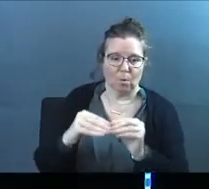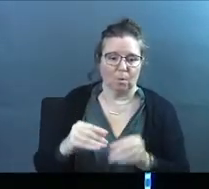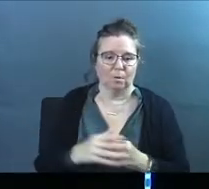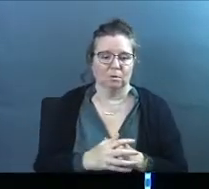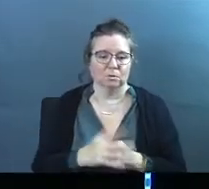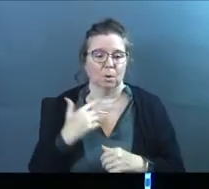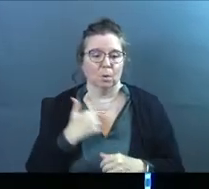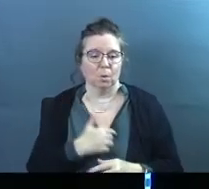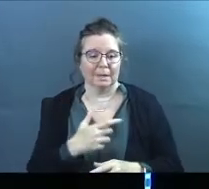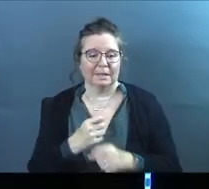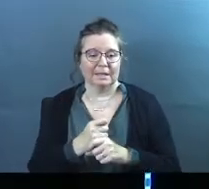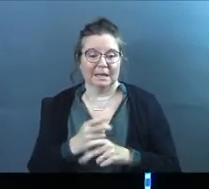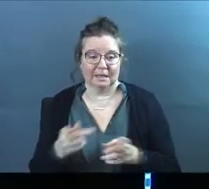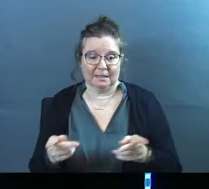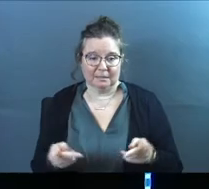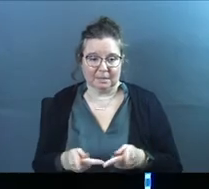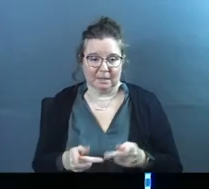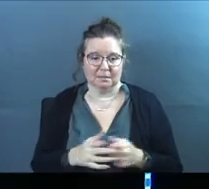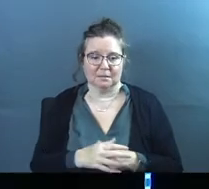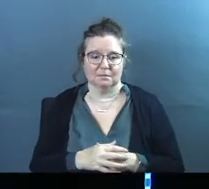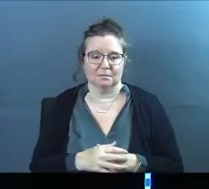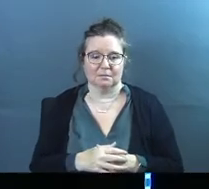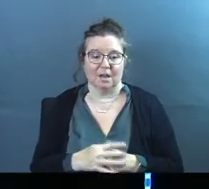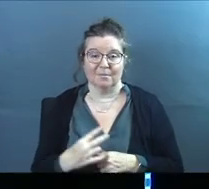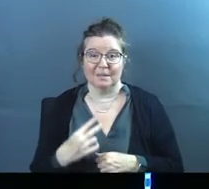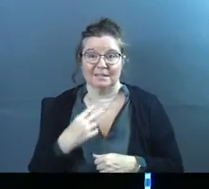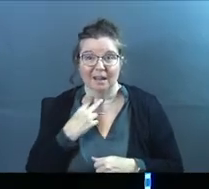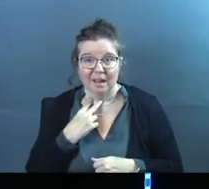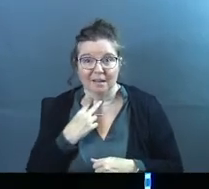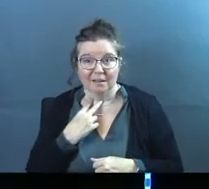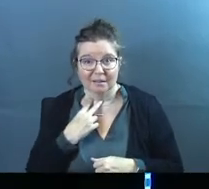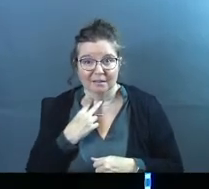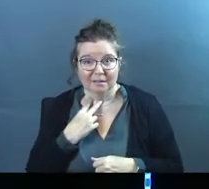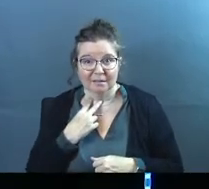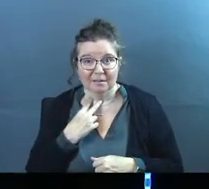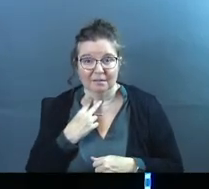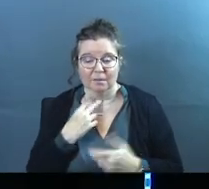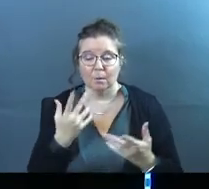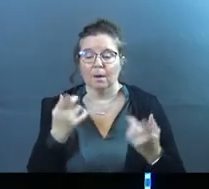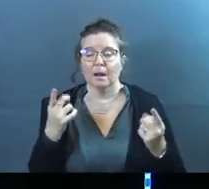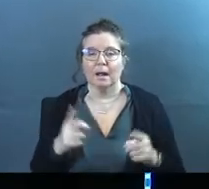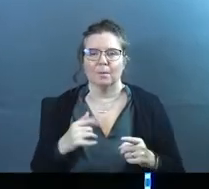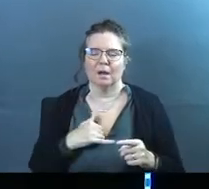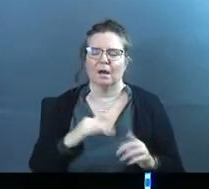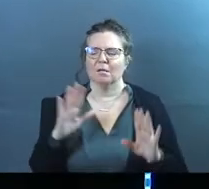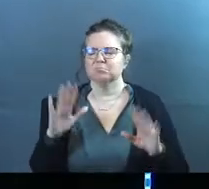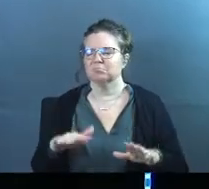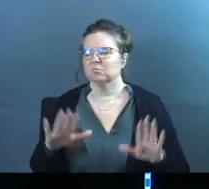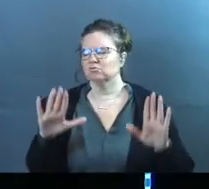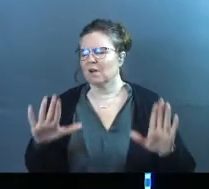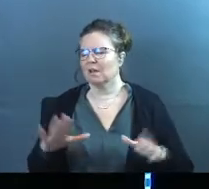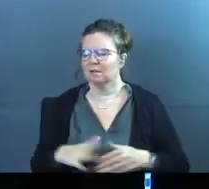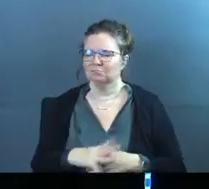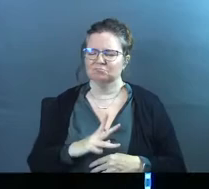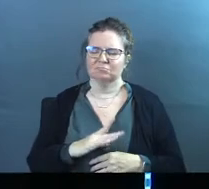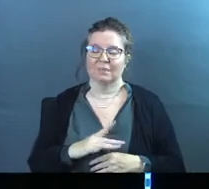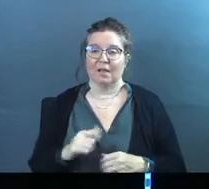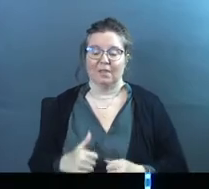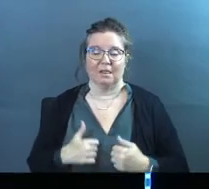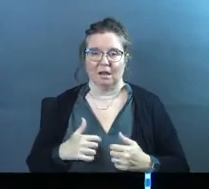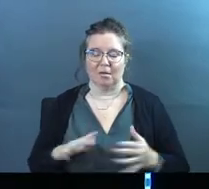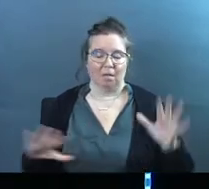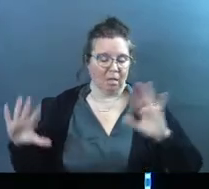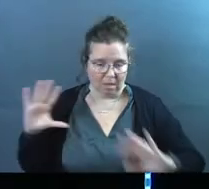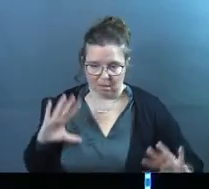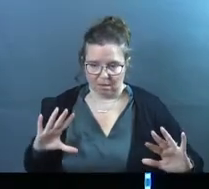that being said, we get into this place of being stuck. What happens is we're like, oh, this is great, and then life,